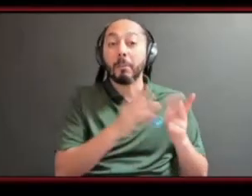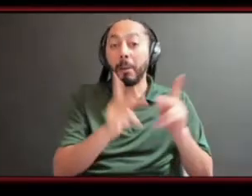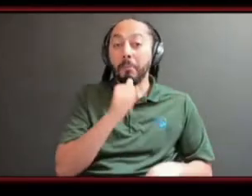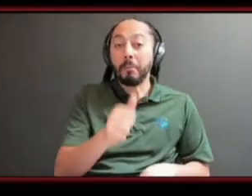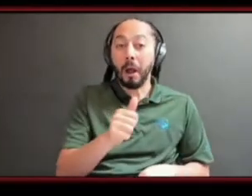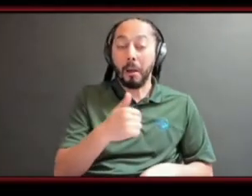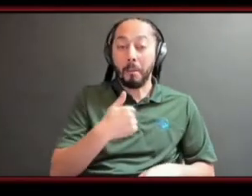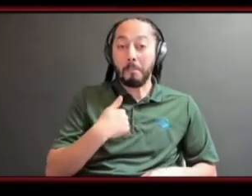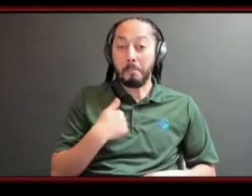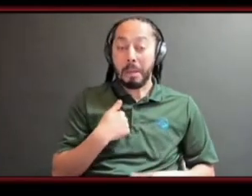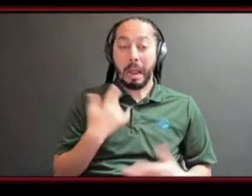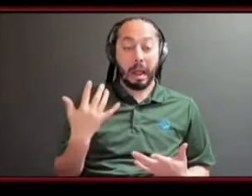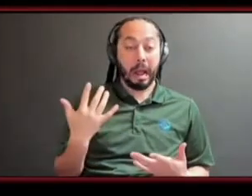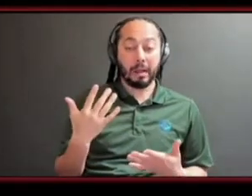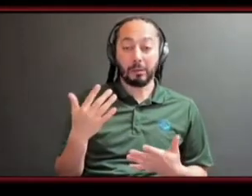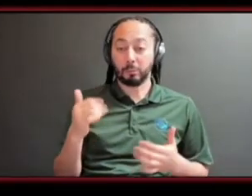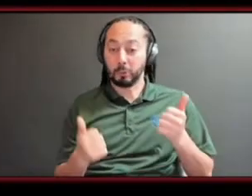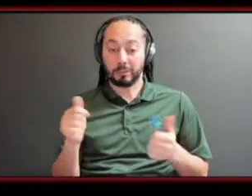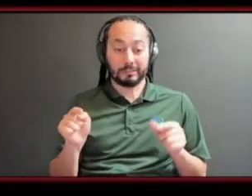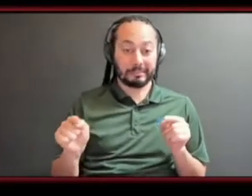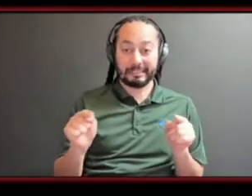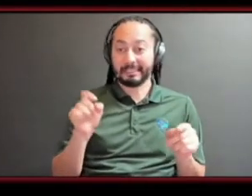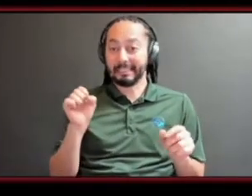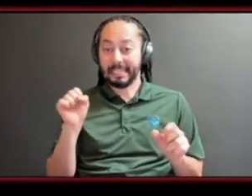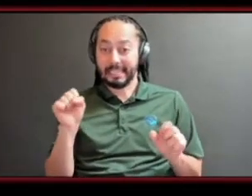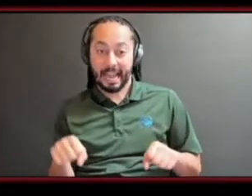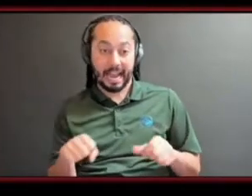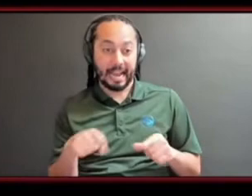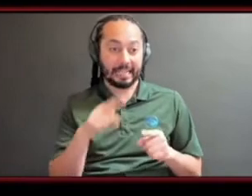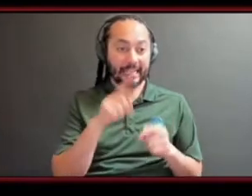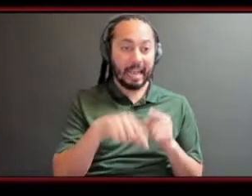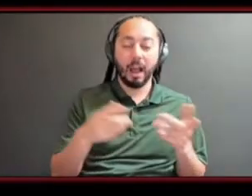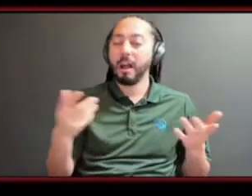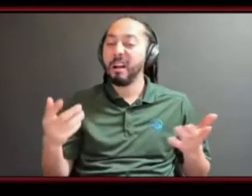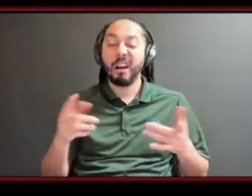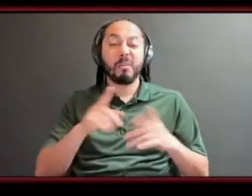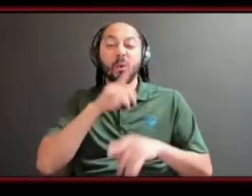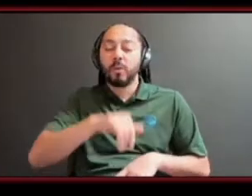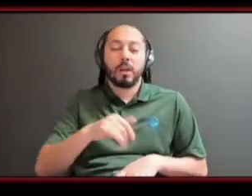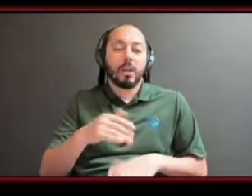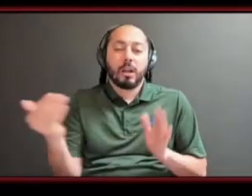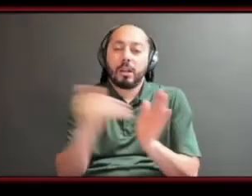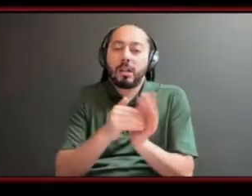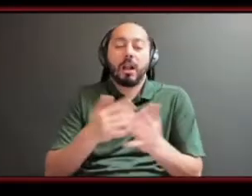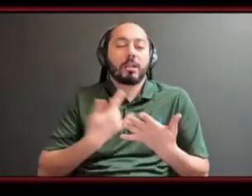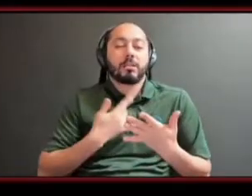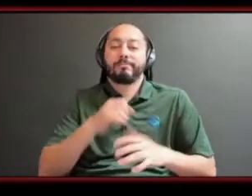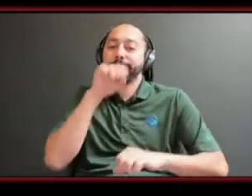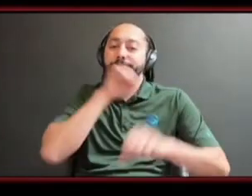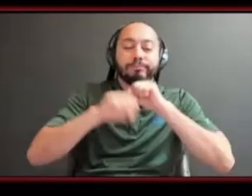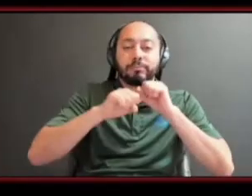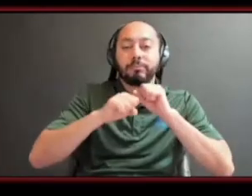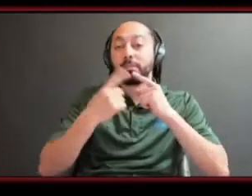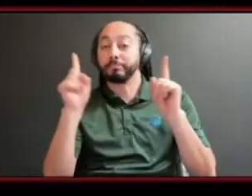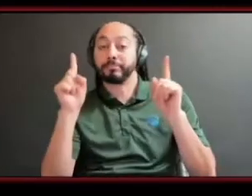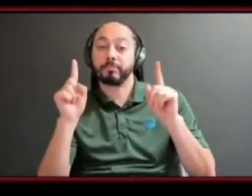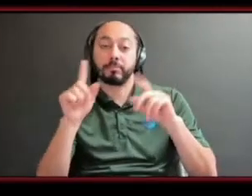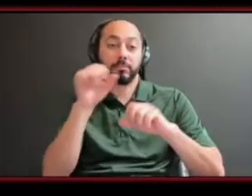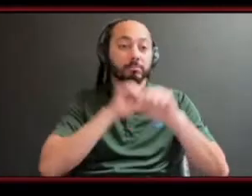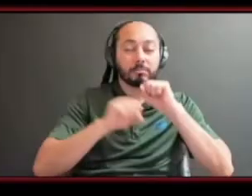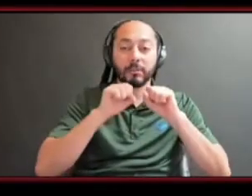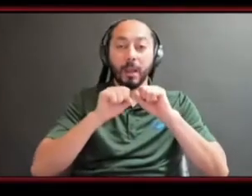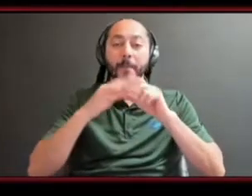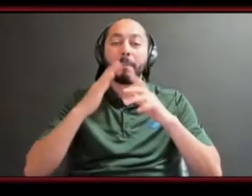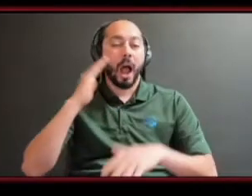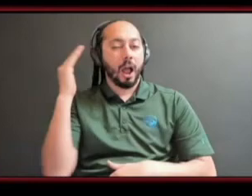was a mix of hit and misses and kind of knowing the services i'd like to see out there um i know lifeline learning and i